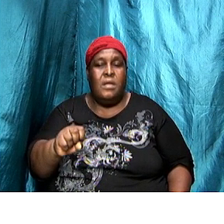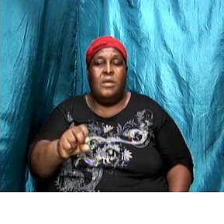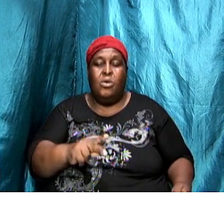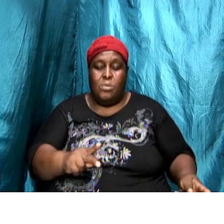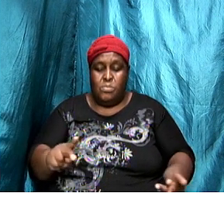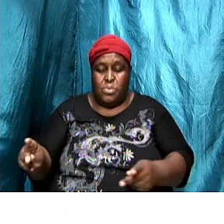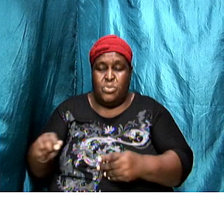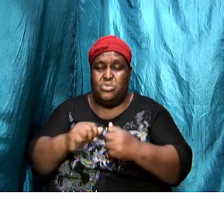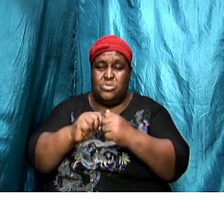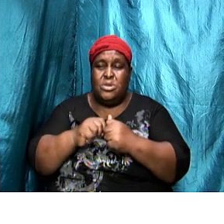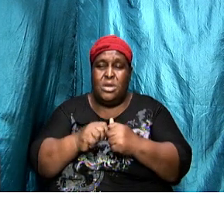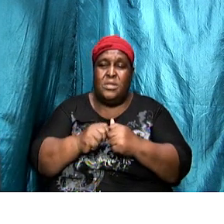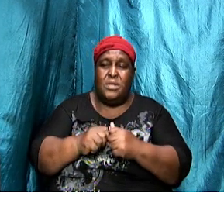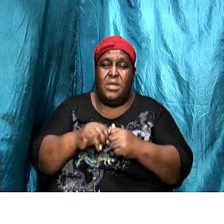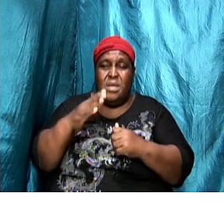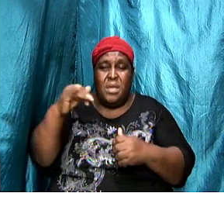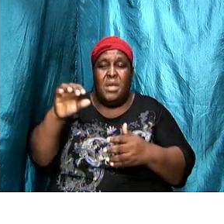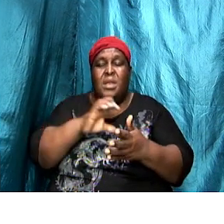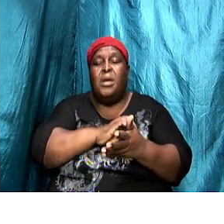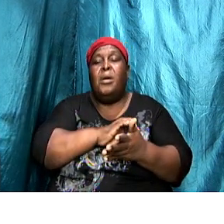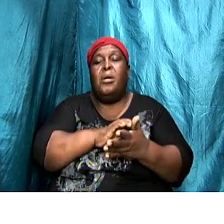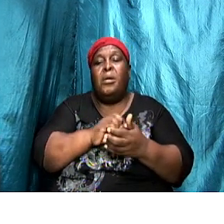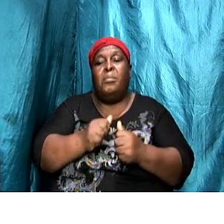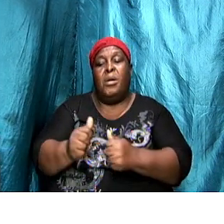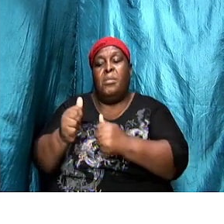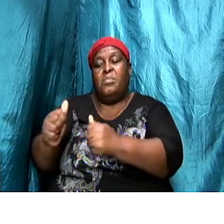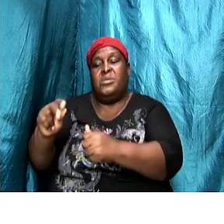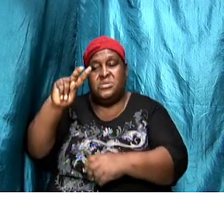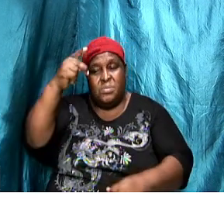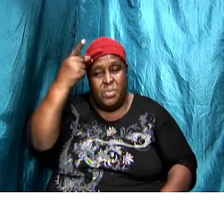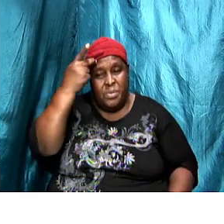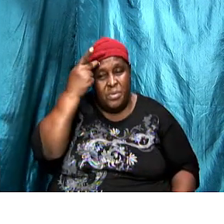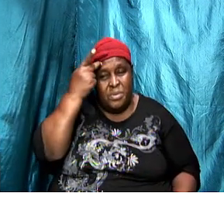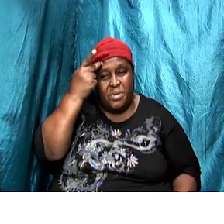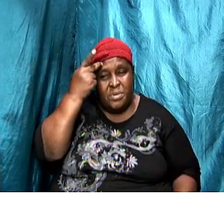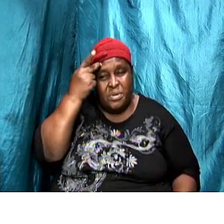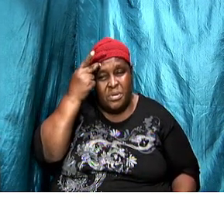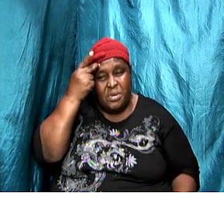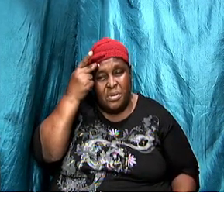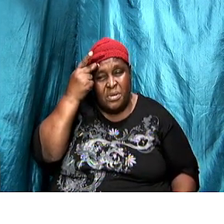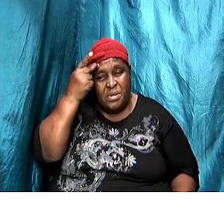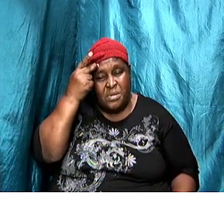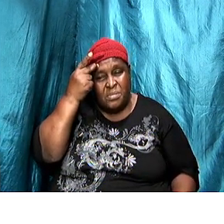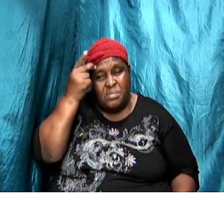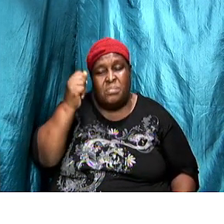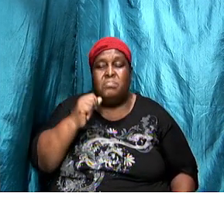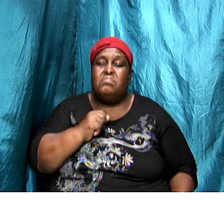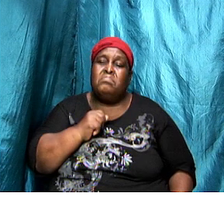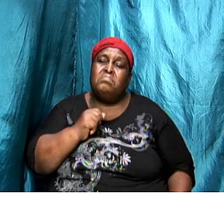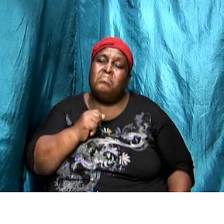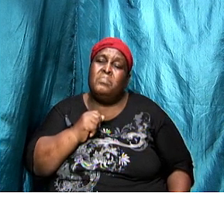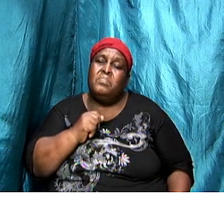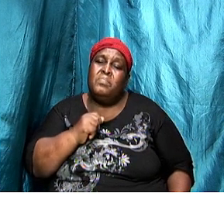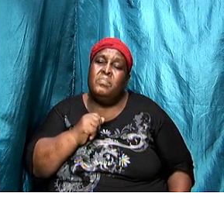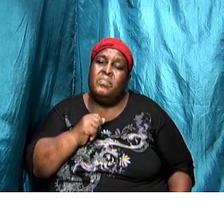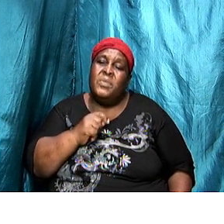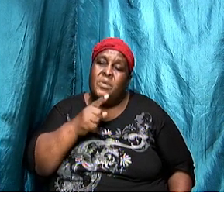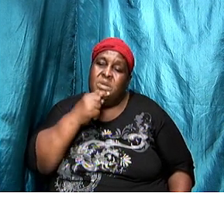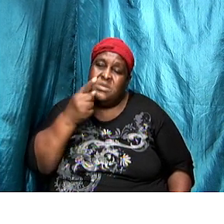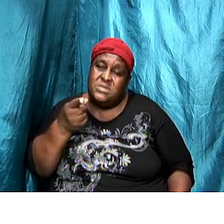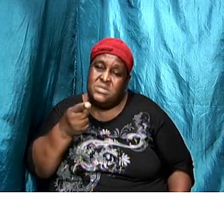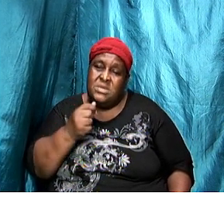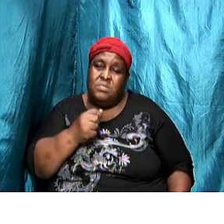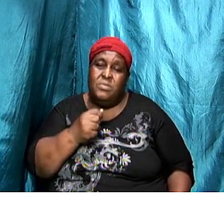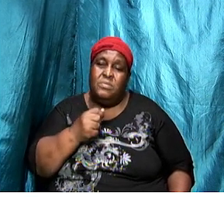together by the apostle Paul and that was said earlier